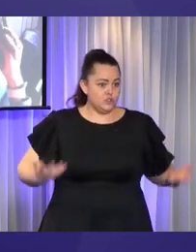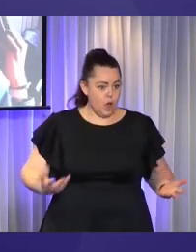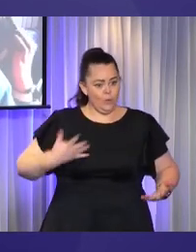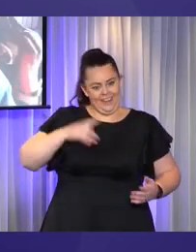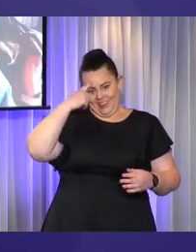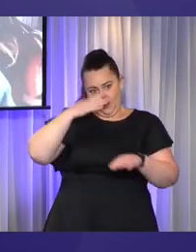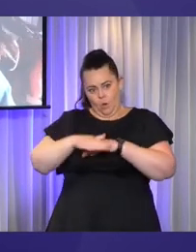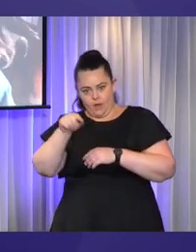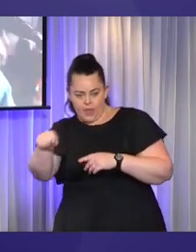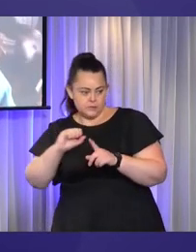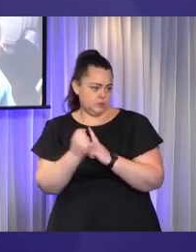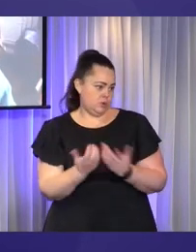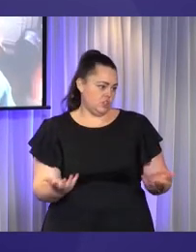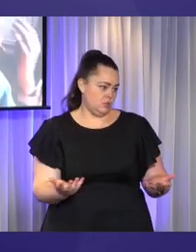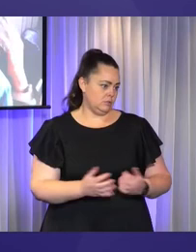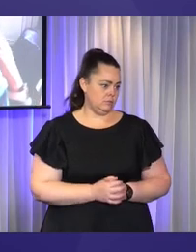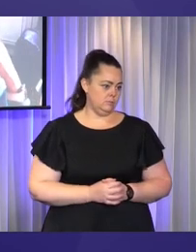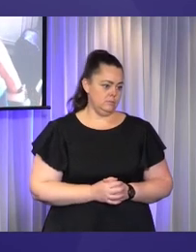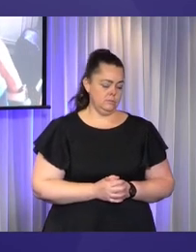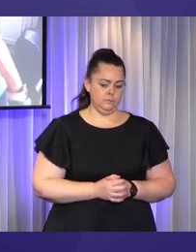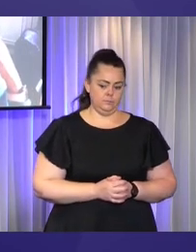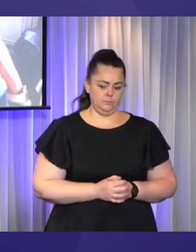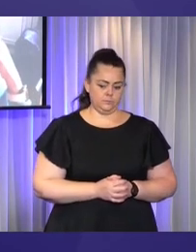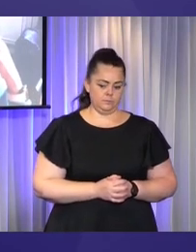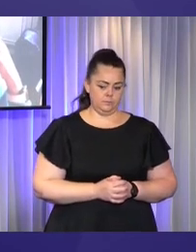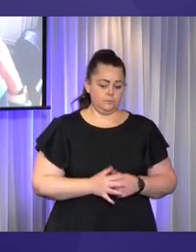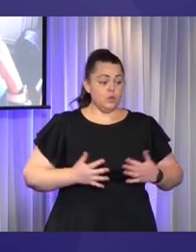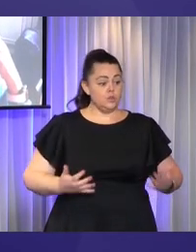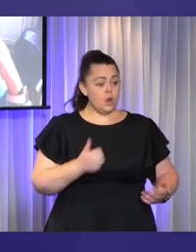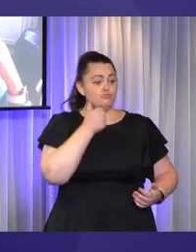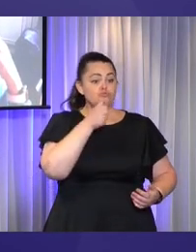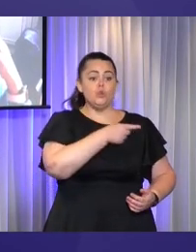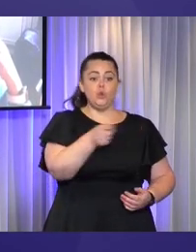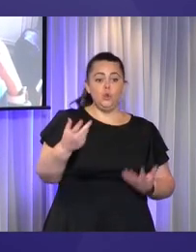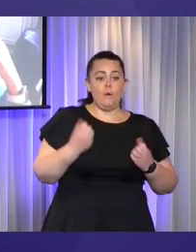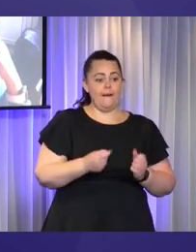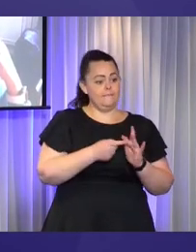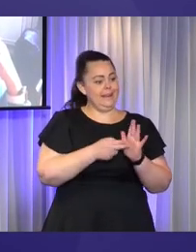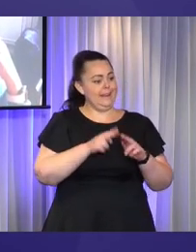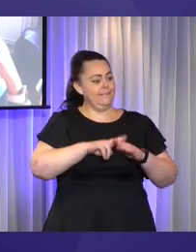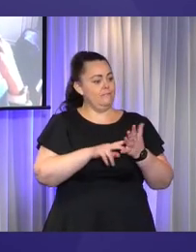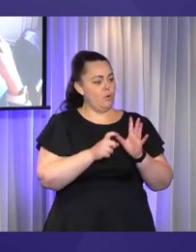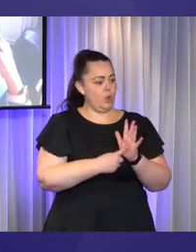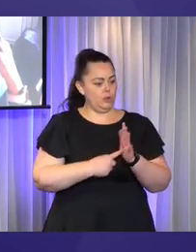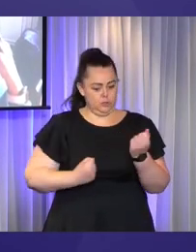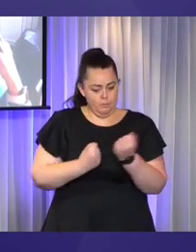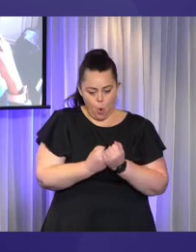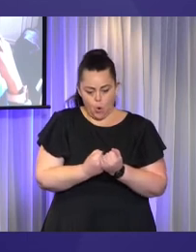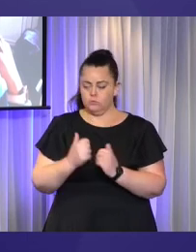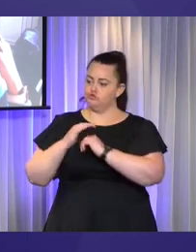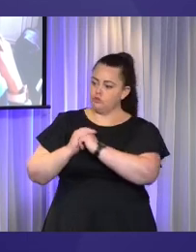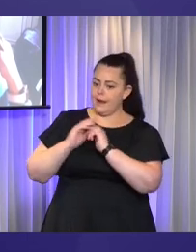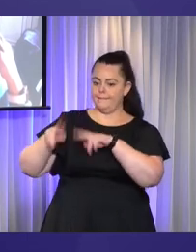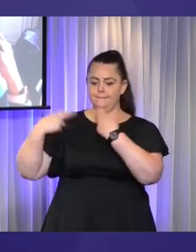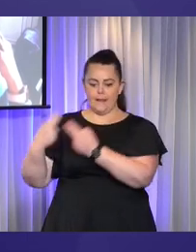yell out for when you do have informal support. I myself, I've had tremendous informal supports